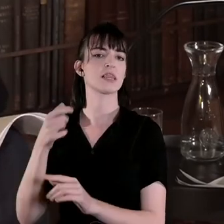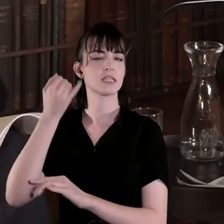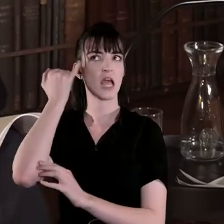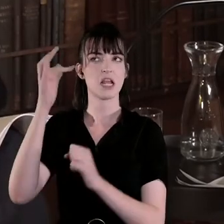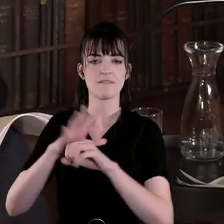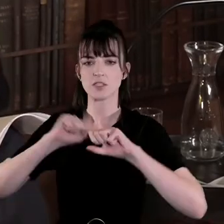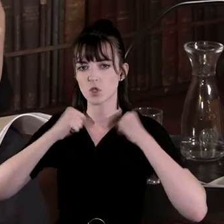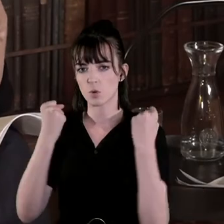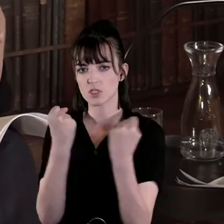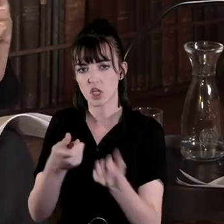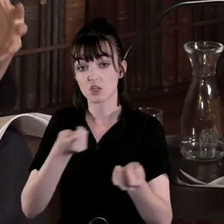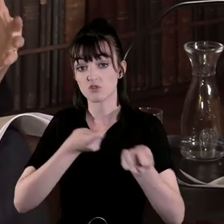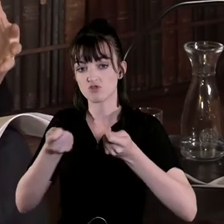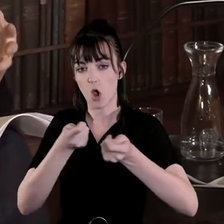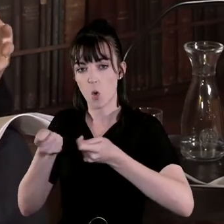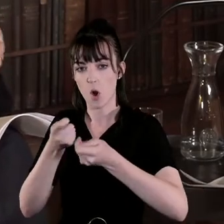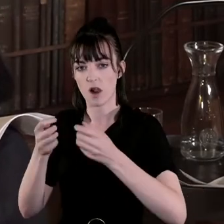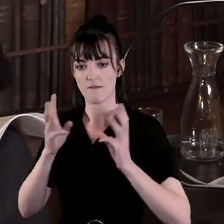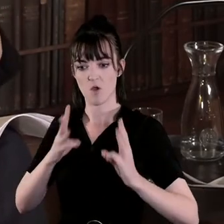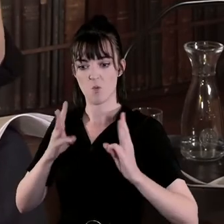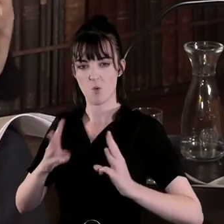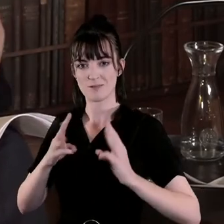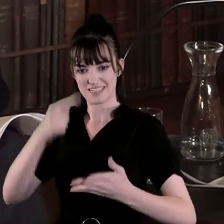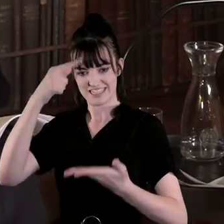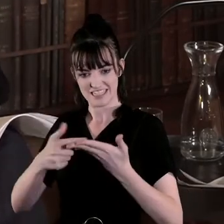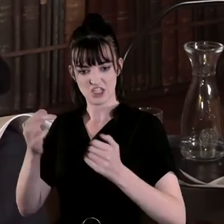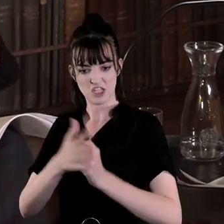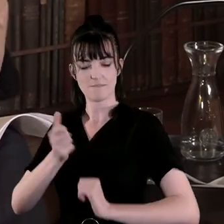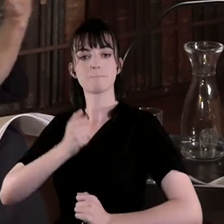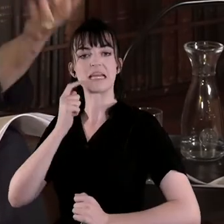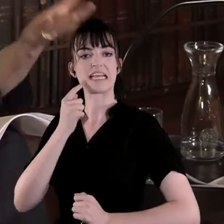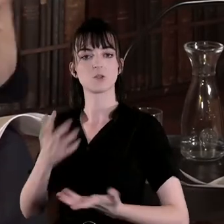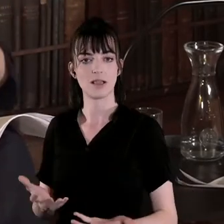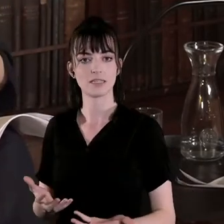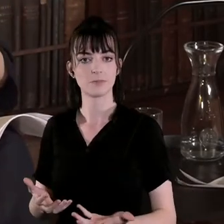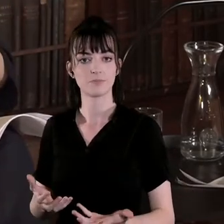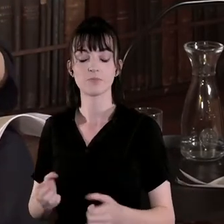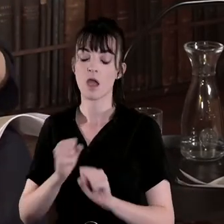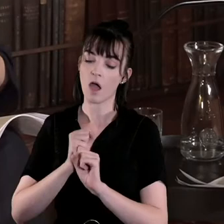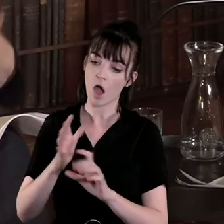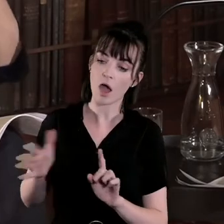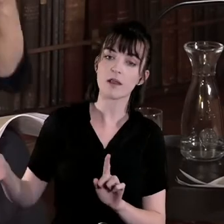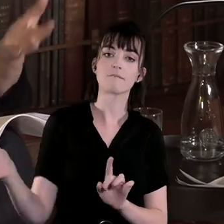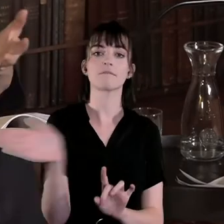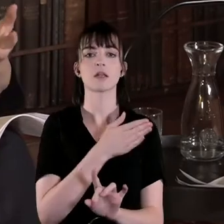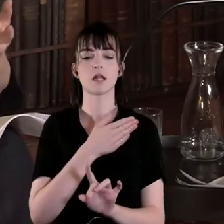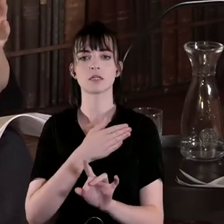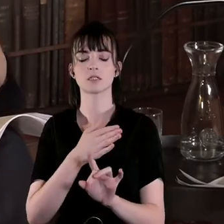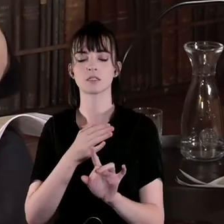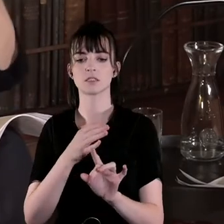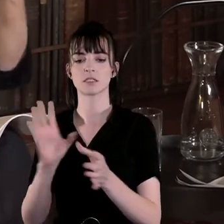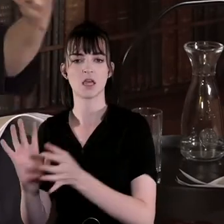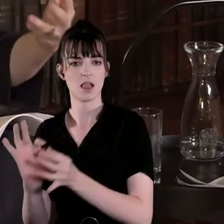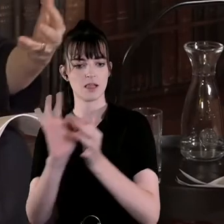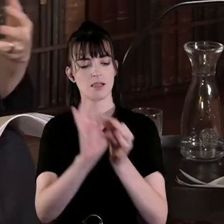control of women's intimate choices of their sexuality all of that you know transfers into